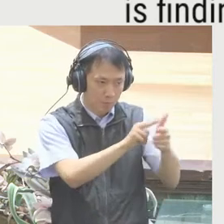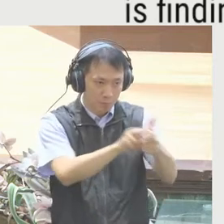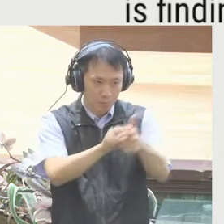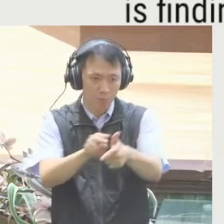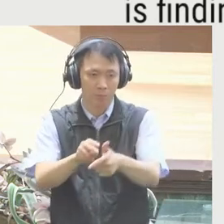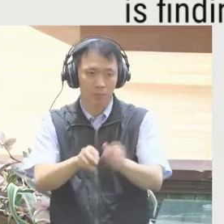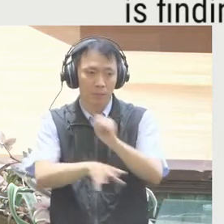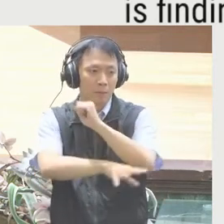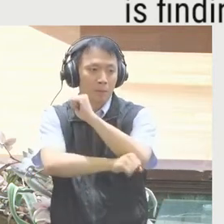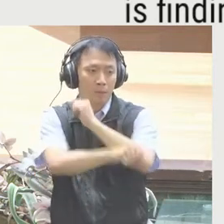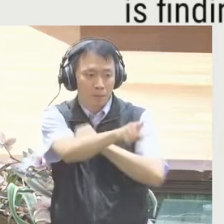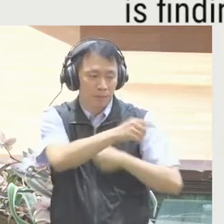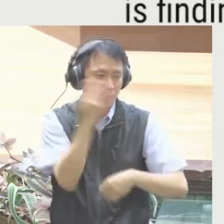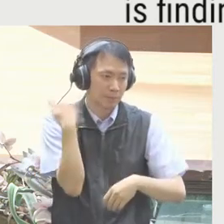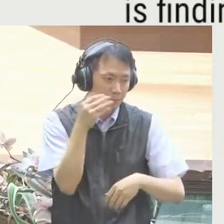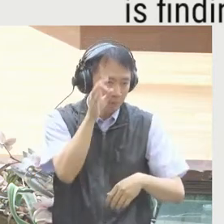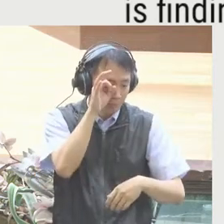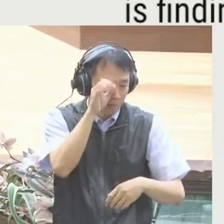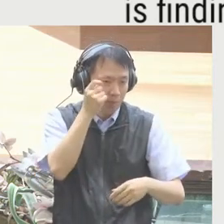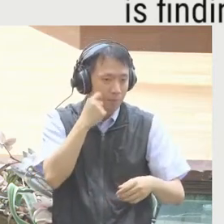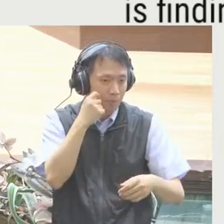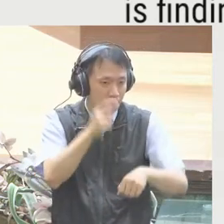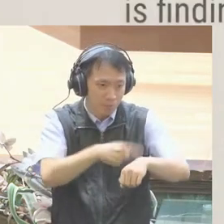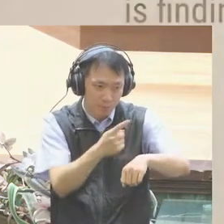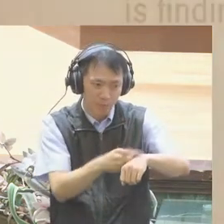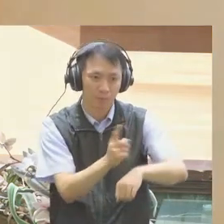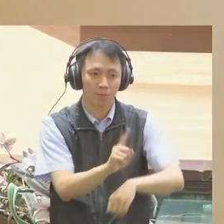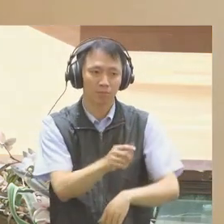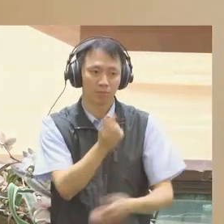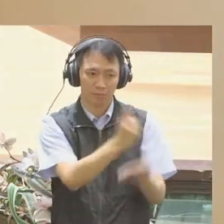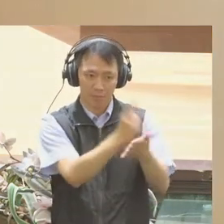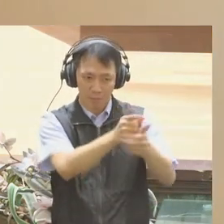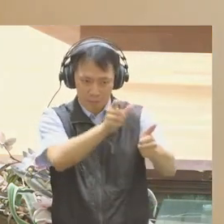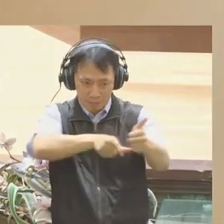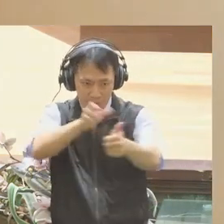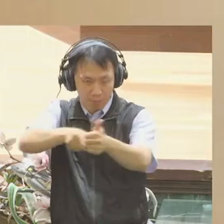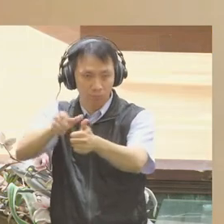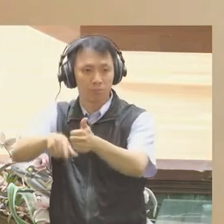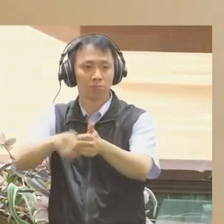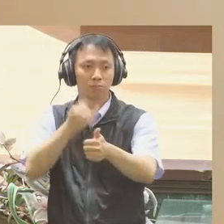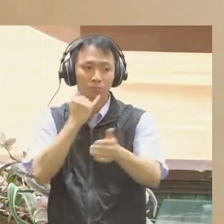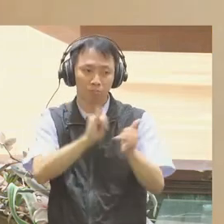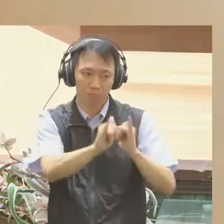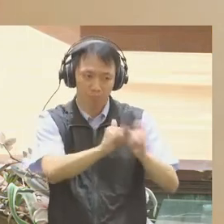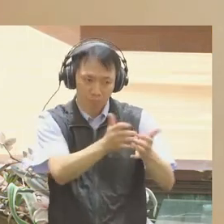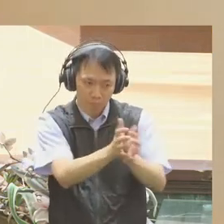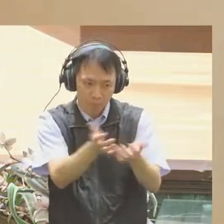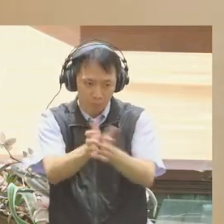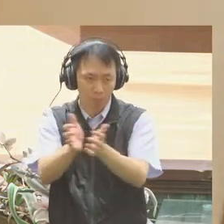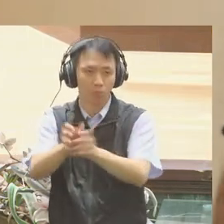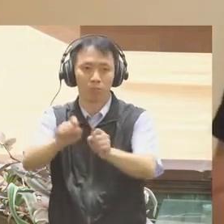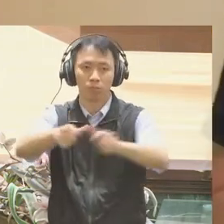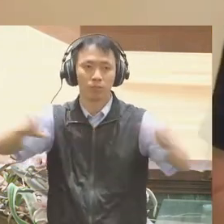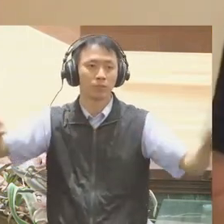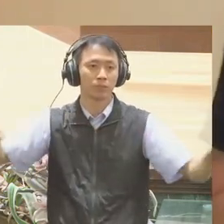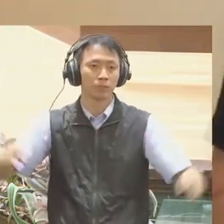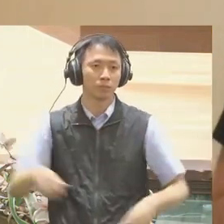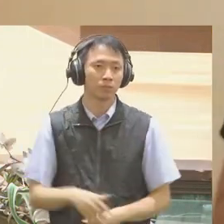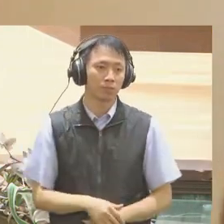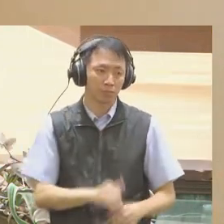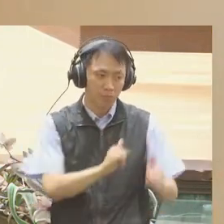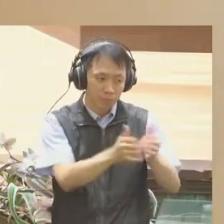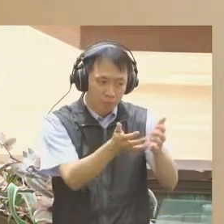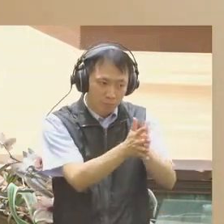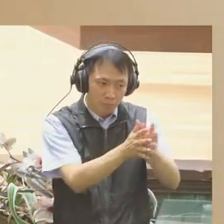every user can belong to multiple such communities, and all of these communities spread across the globe. So, sure, Yellen admitted, German